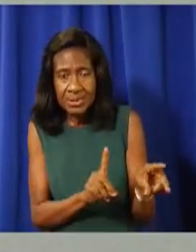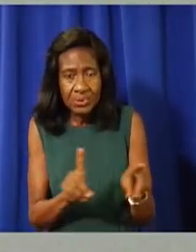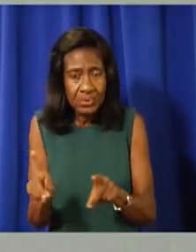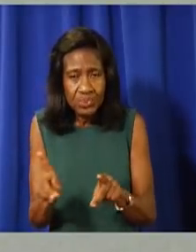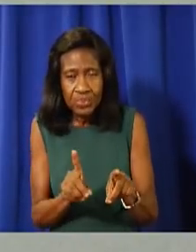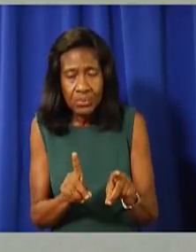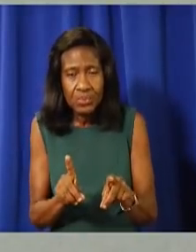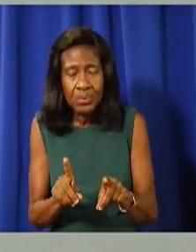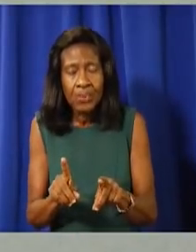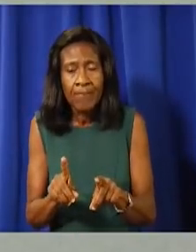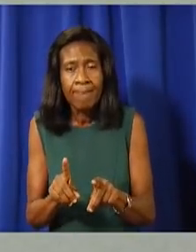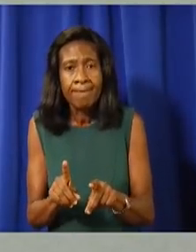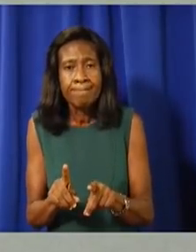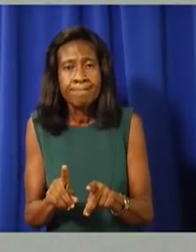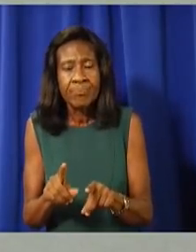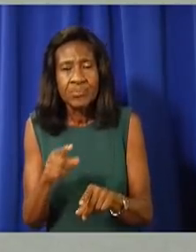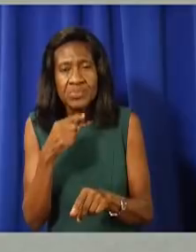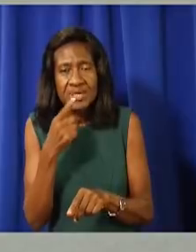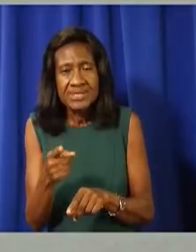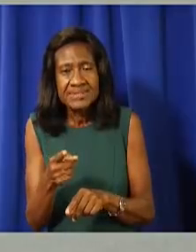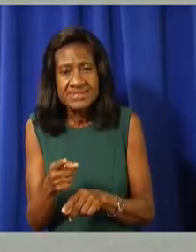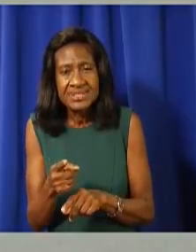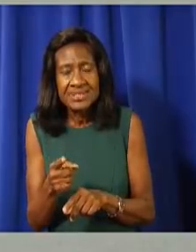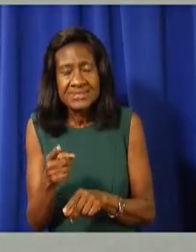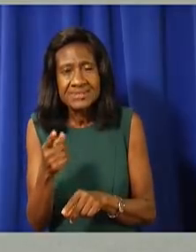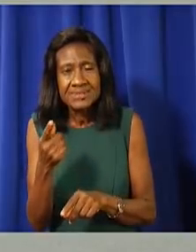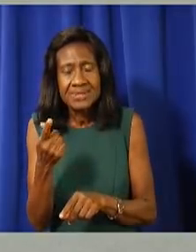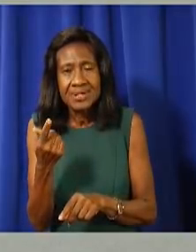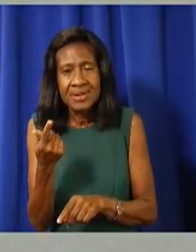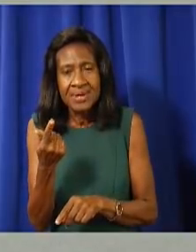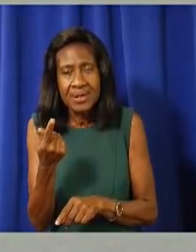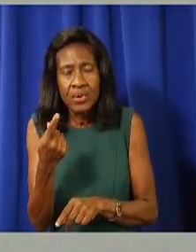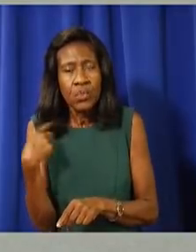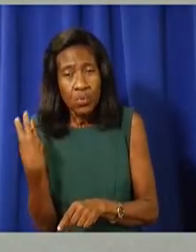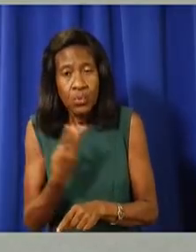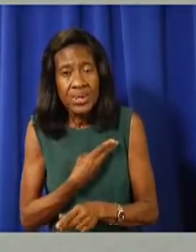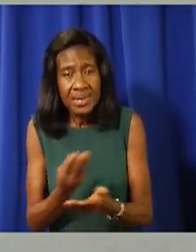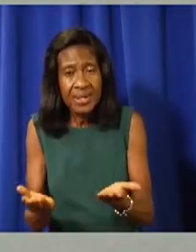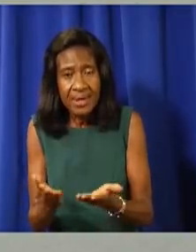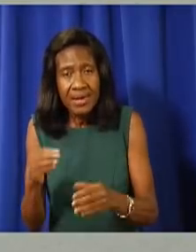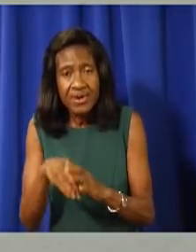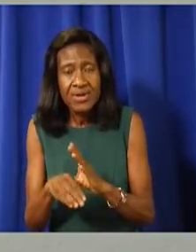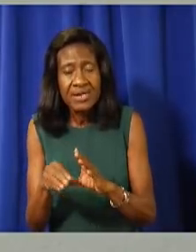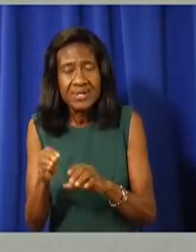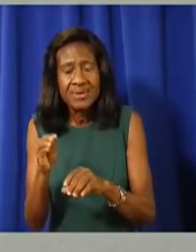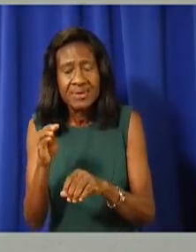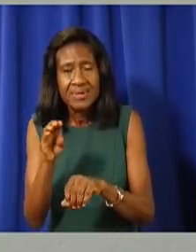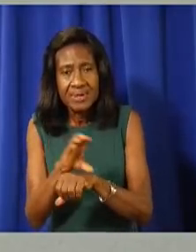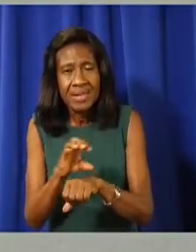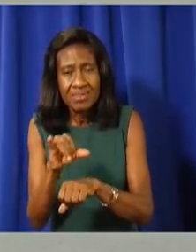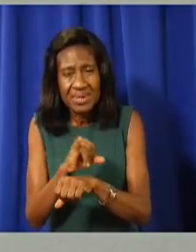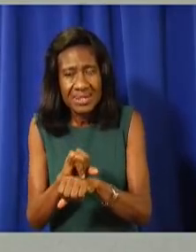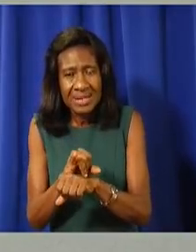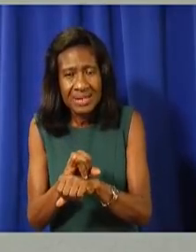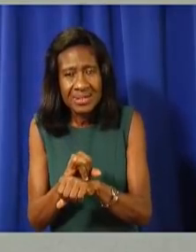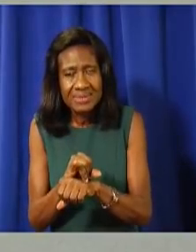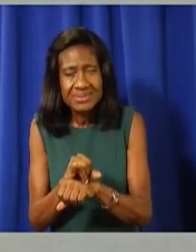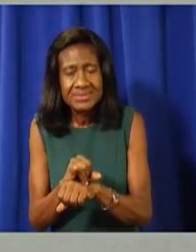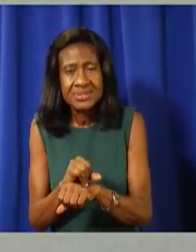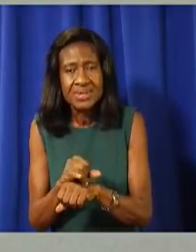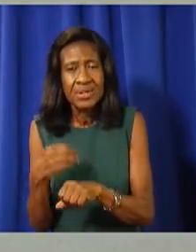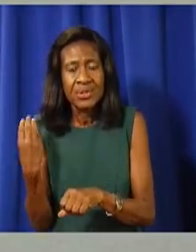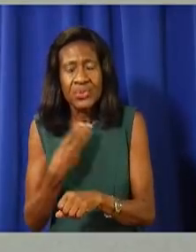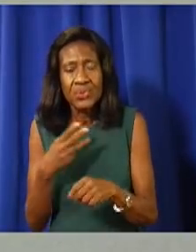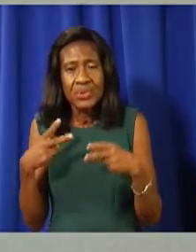from the UK's. The gap between doses here of three weeks is different to the UK who had a gap of eight to 12